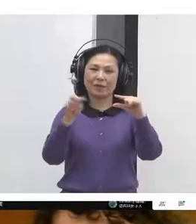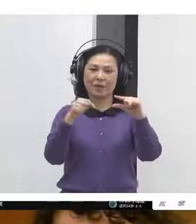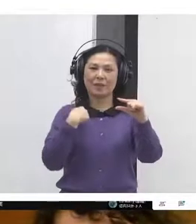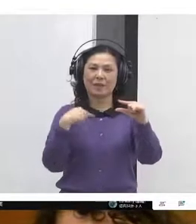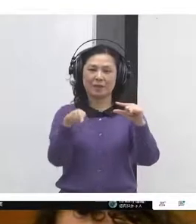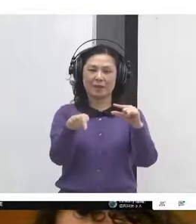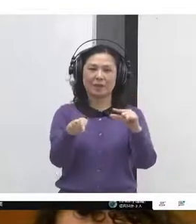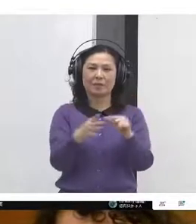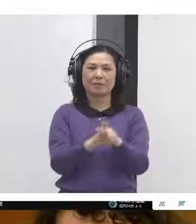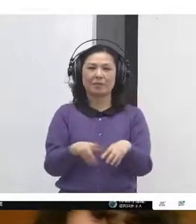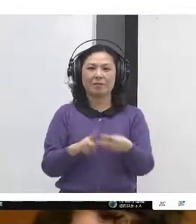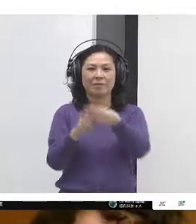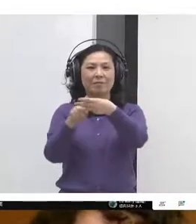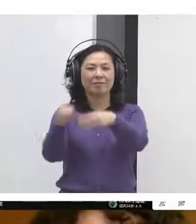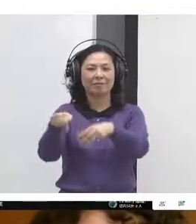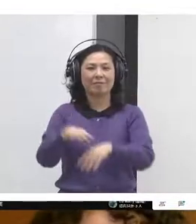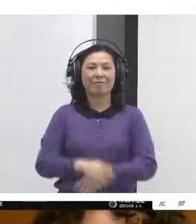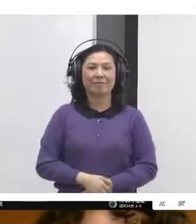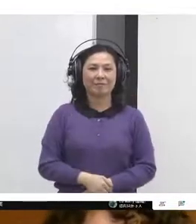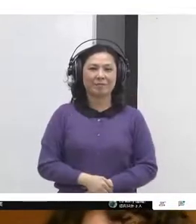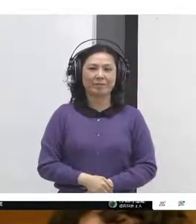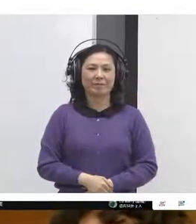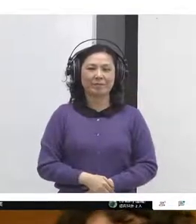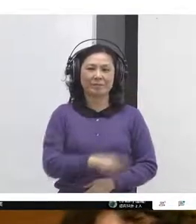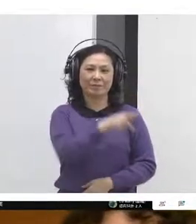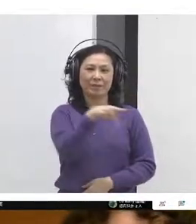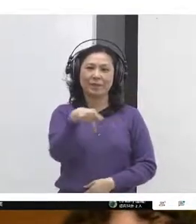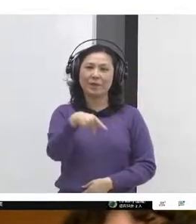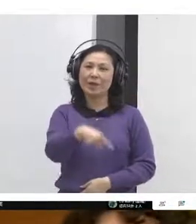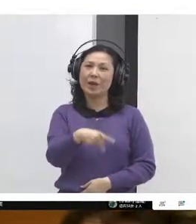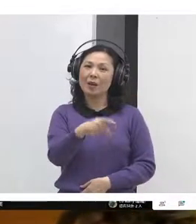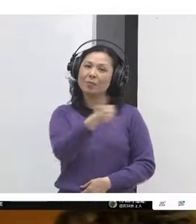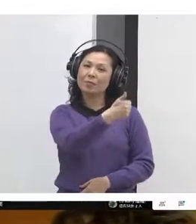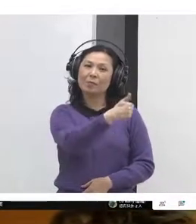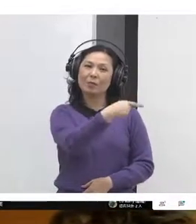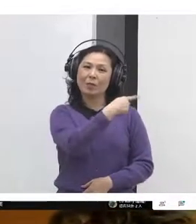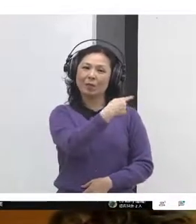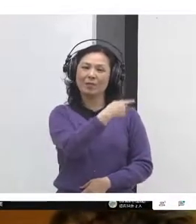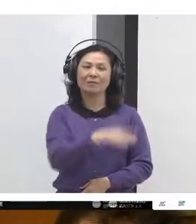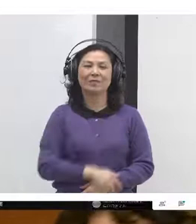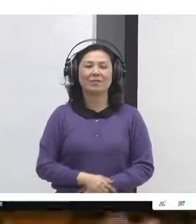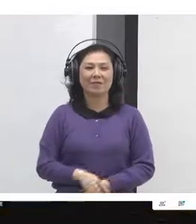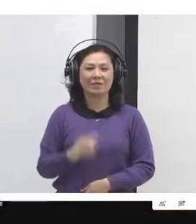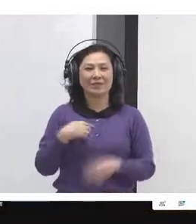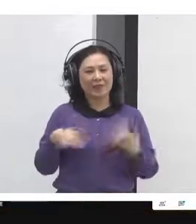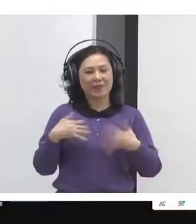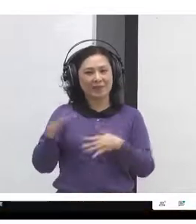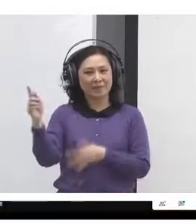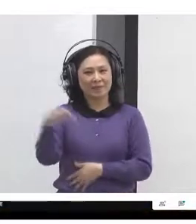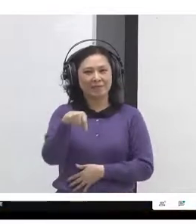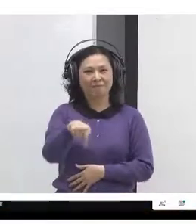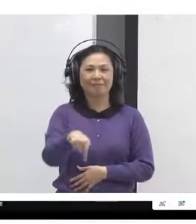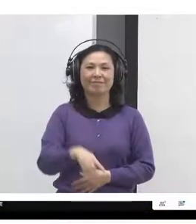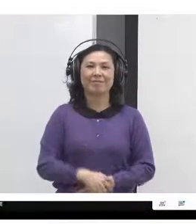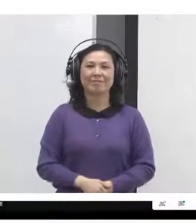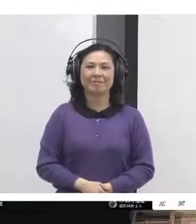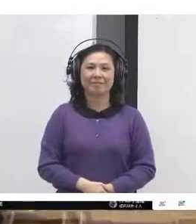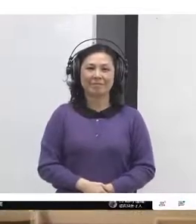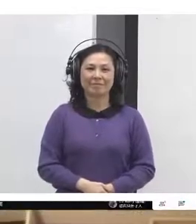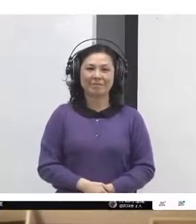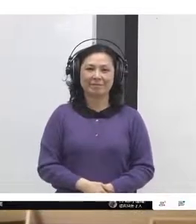Thanks, Liz. Hi, everybody. It's great to be here. I'm Paul Fisselthwaite. I live in St. Albans, just north of London in the UK.